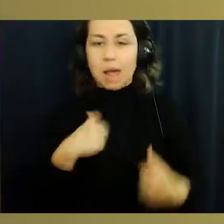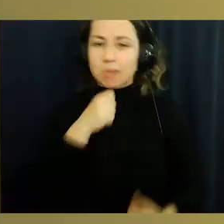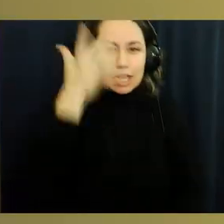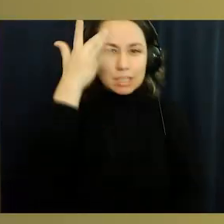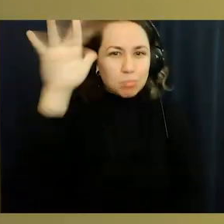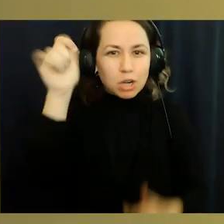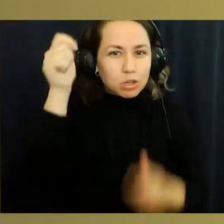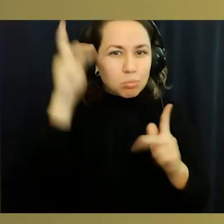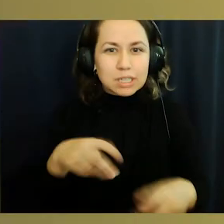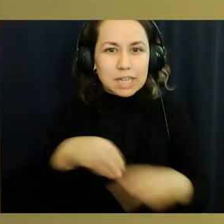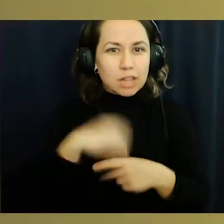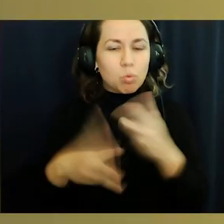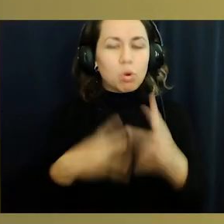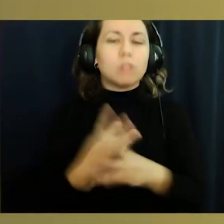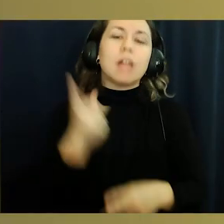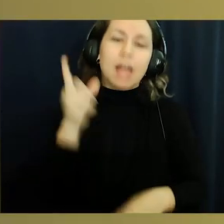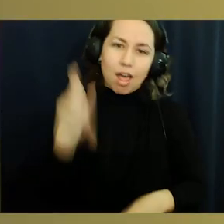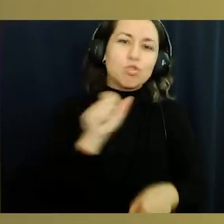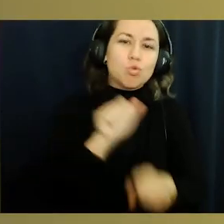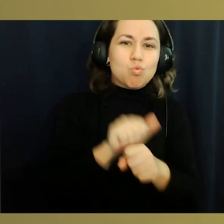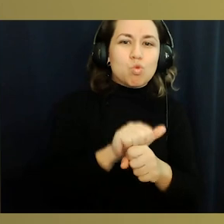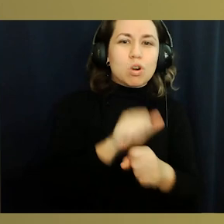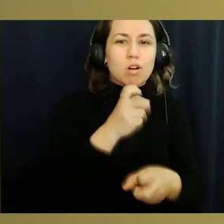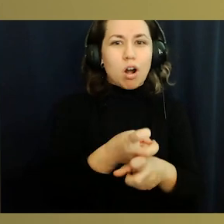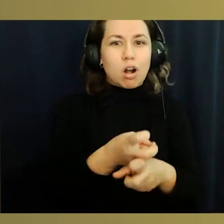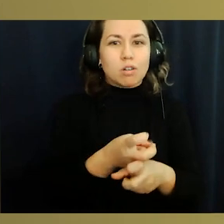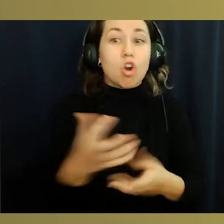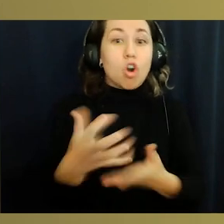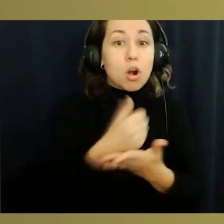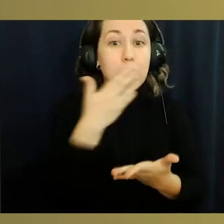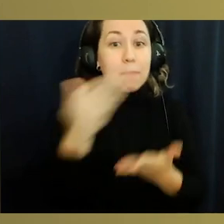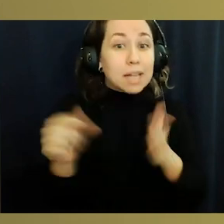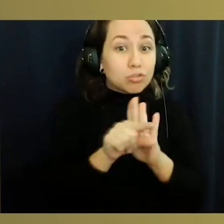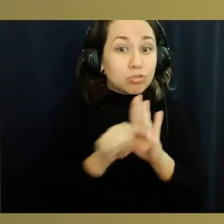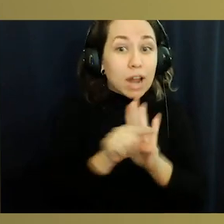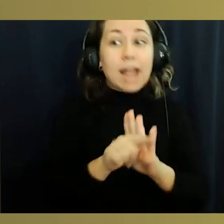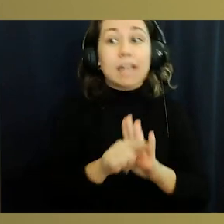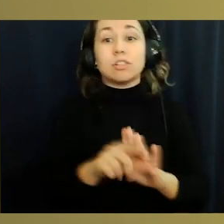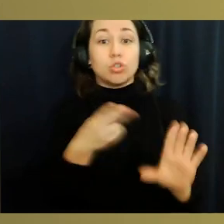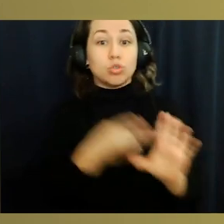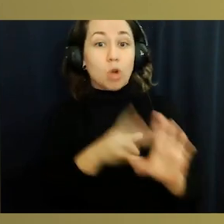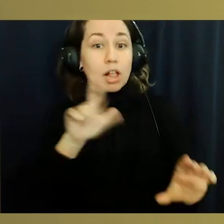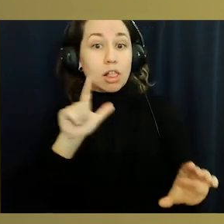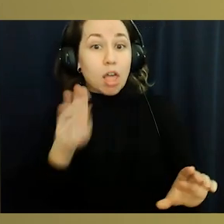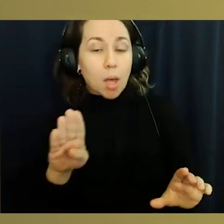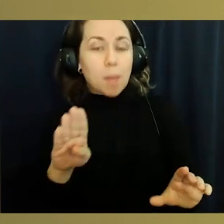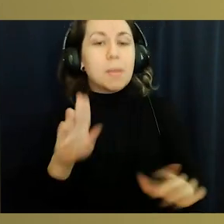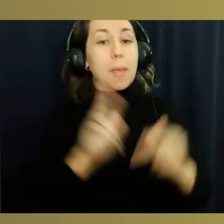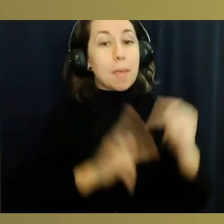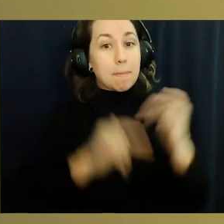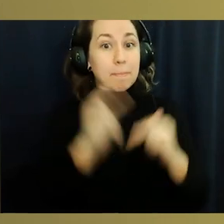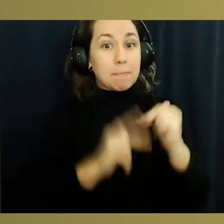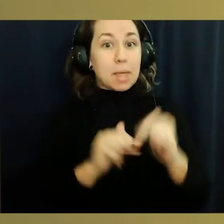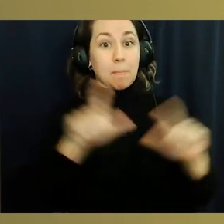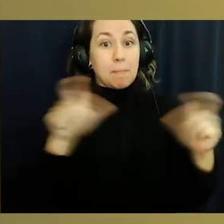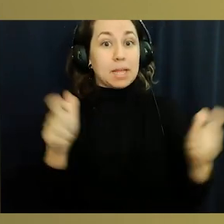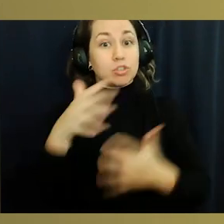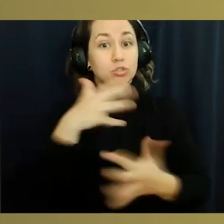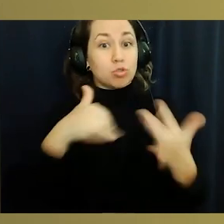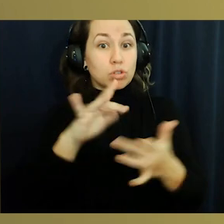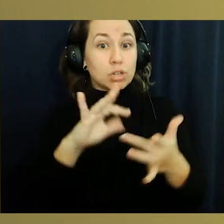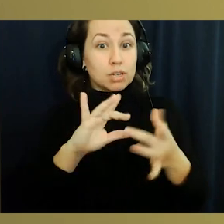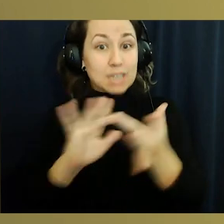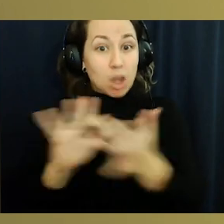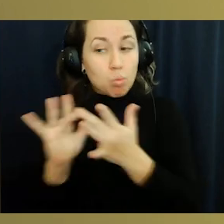way. So what's my secret to being successful? Well don't fret about being the smartest person in the world because it's all about working hard. Earn the best grades you can in your